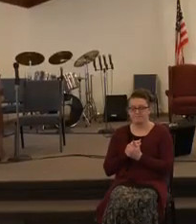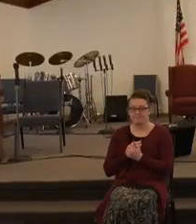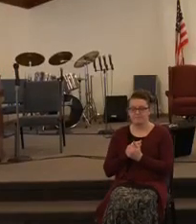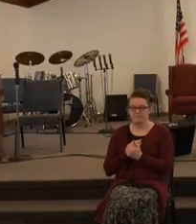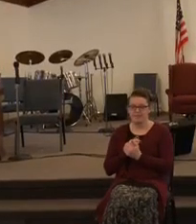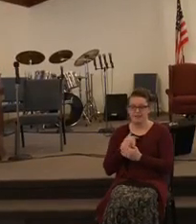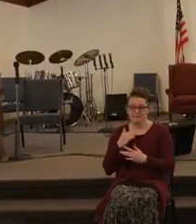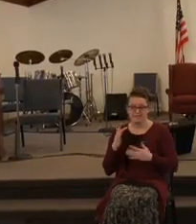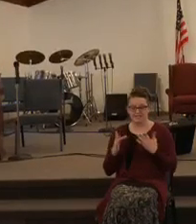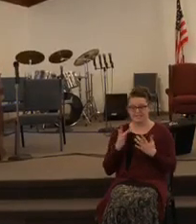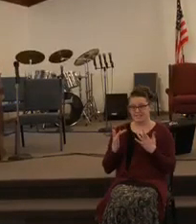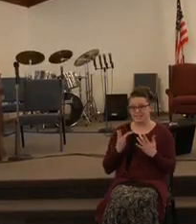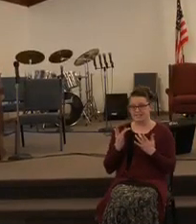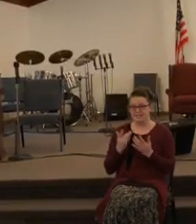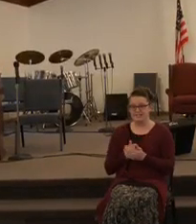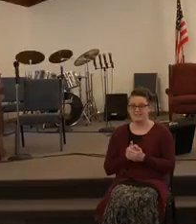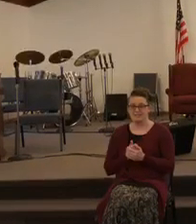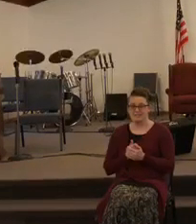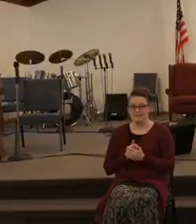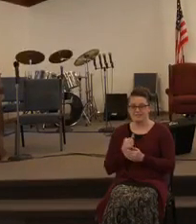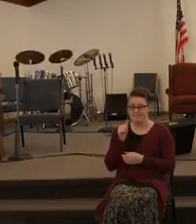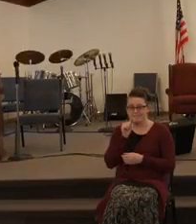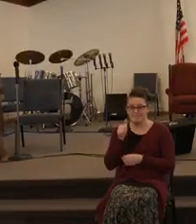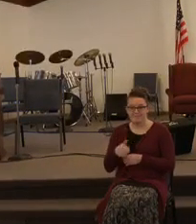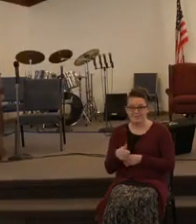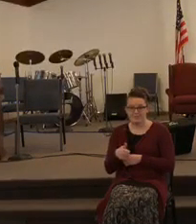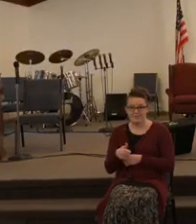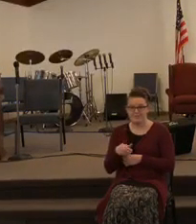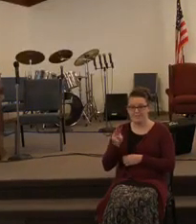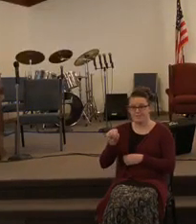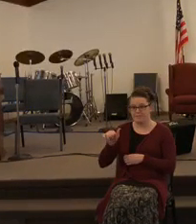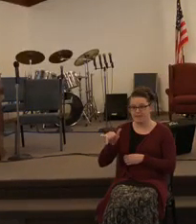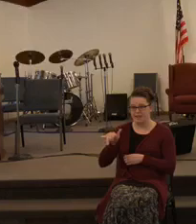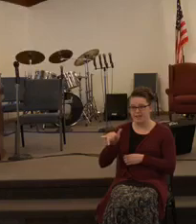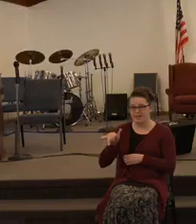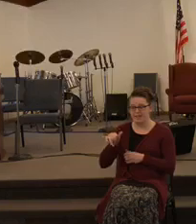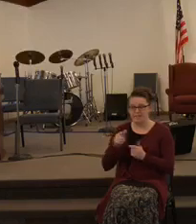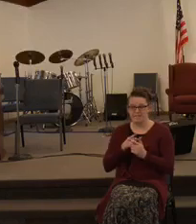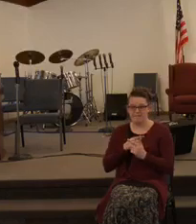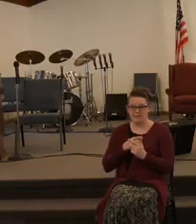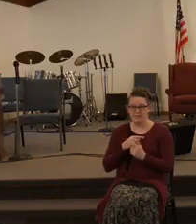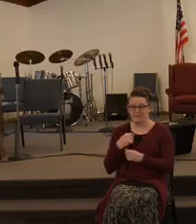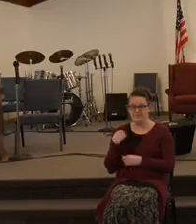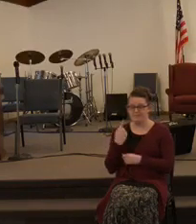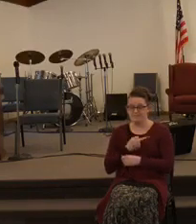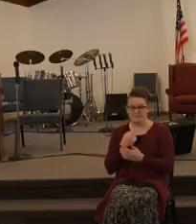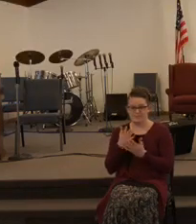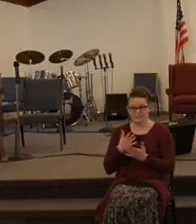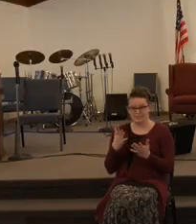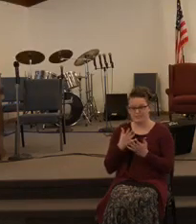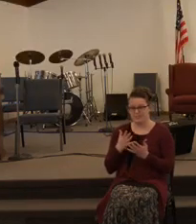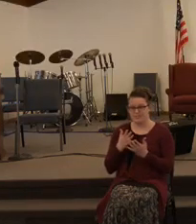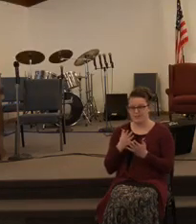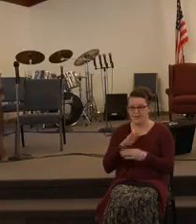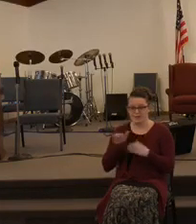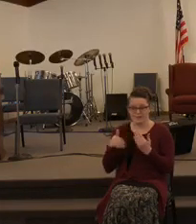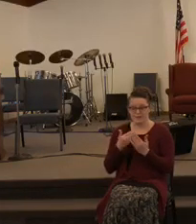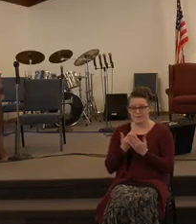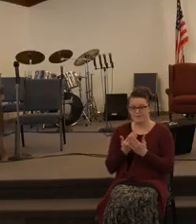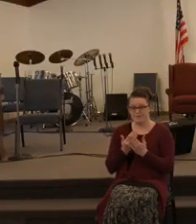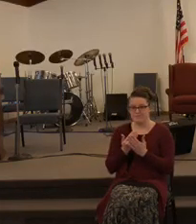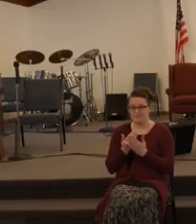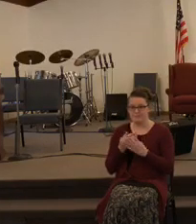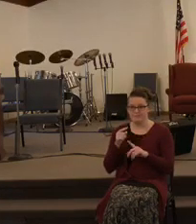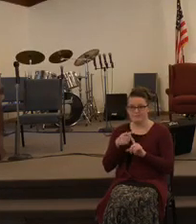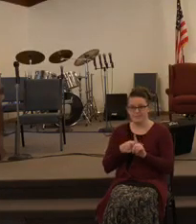The excitement I feel is letting you know that tomorrow is May 1st. We've made it. We've come through a whole month in April like we've